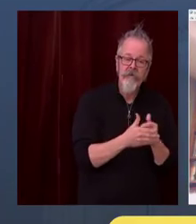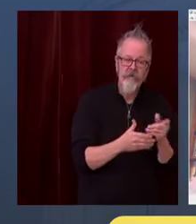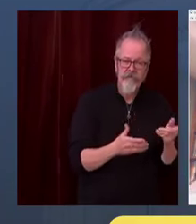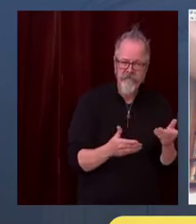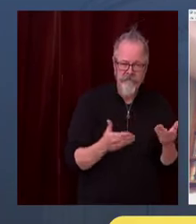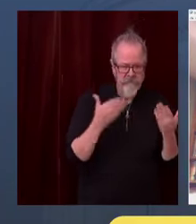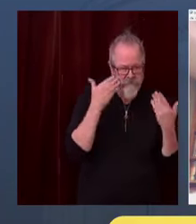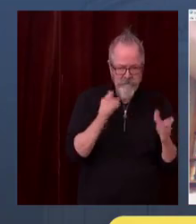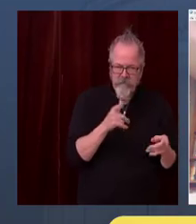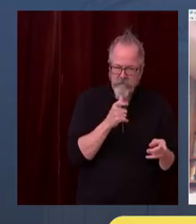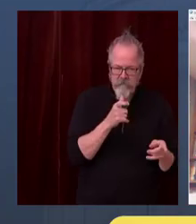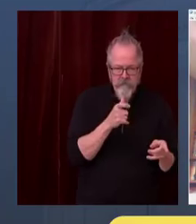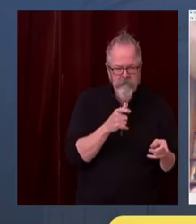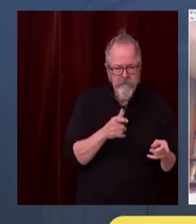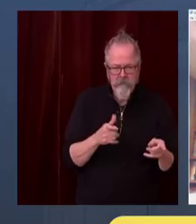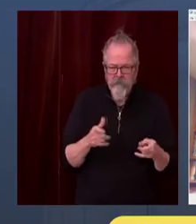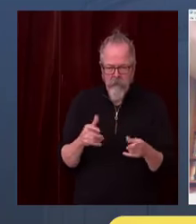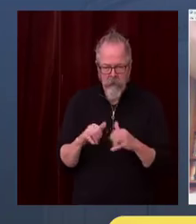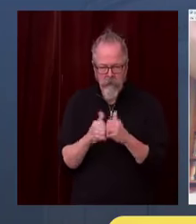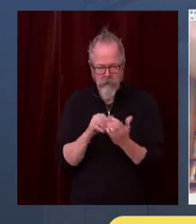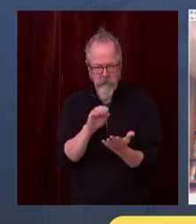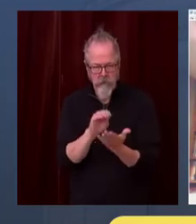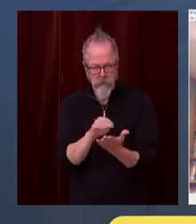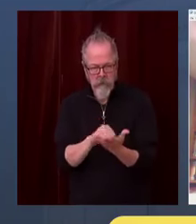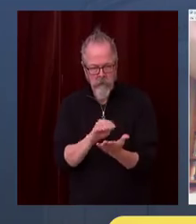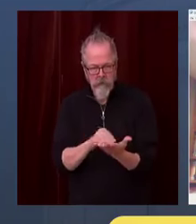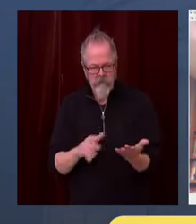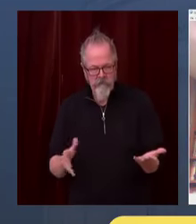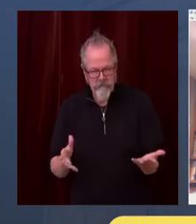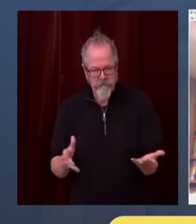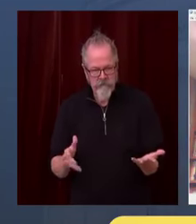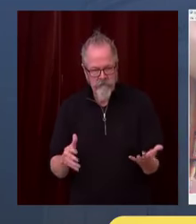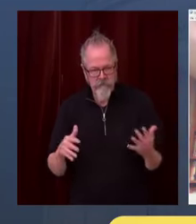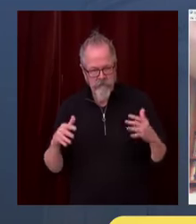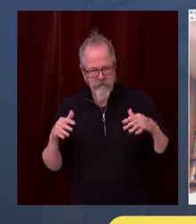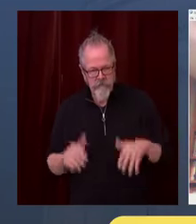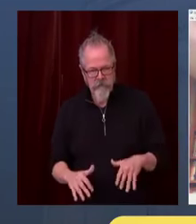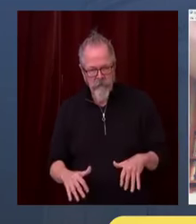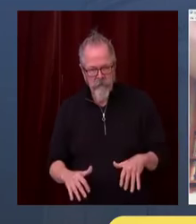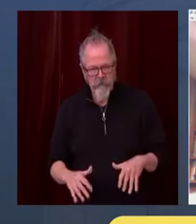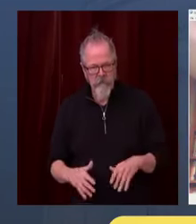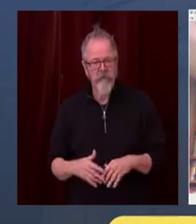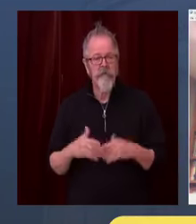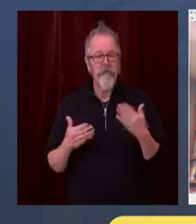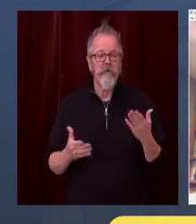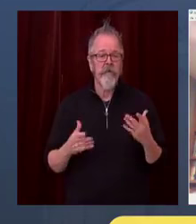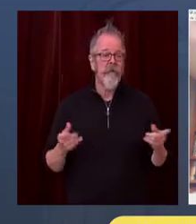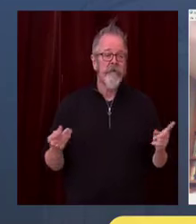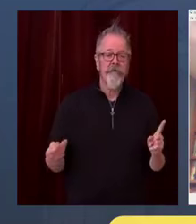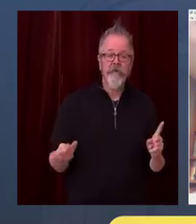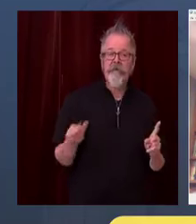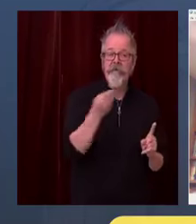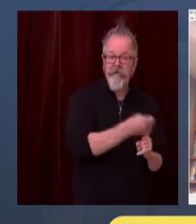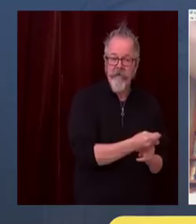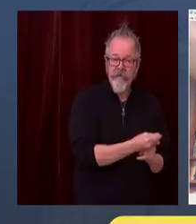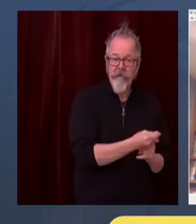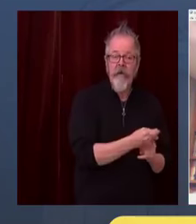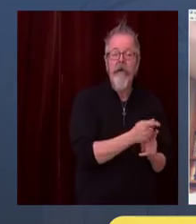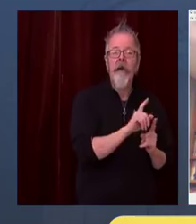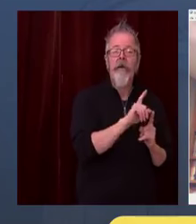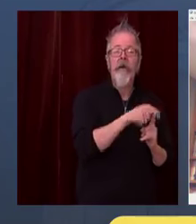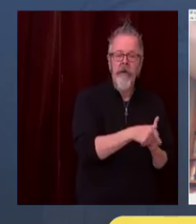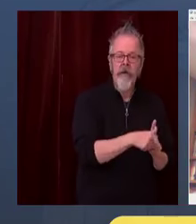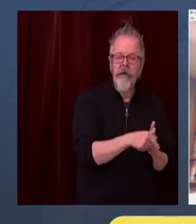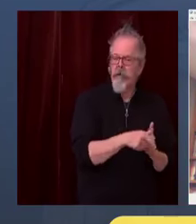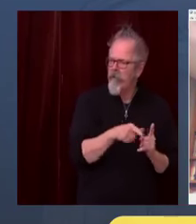to connect those two cases to the same setting. We have hundreds of people interviewing cases. Our